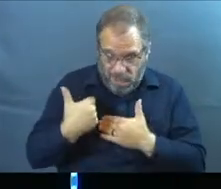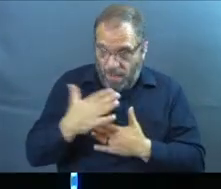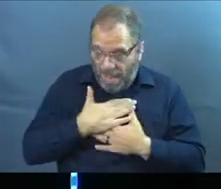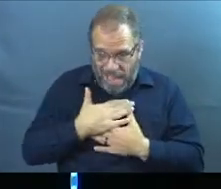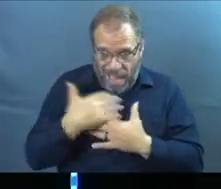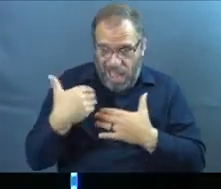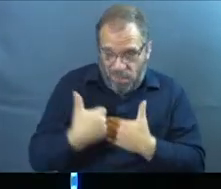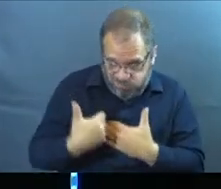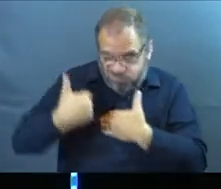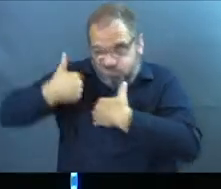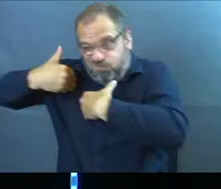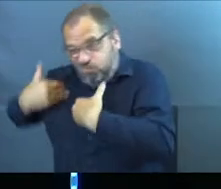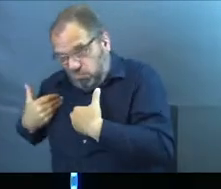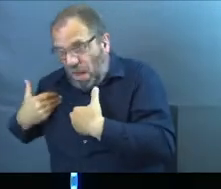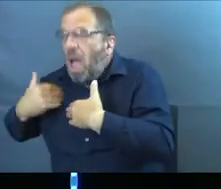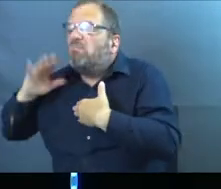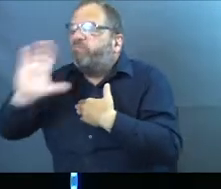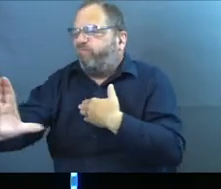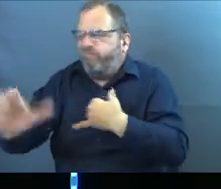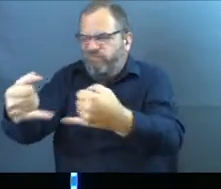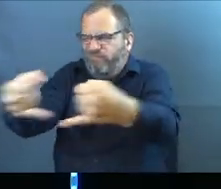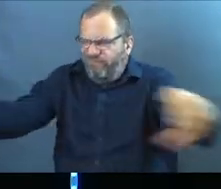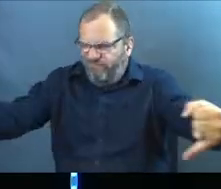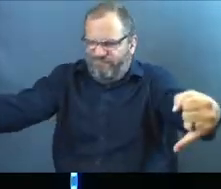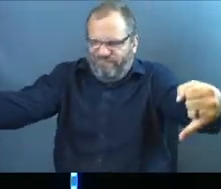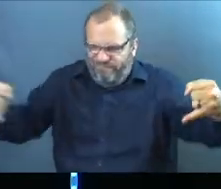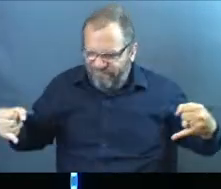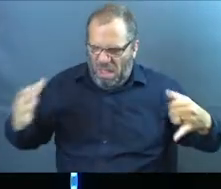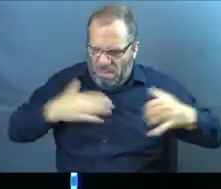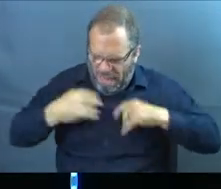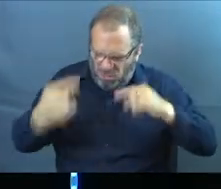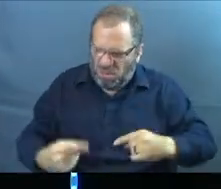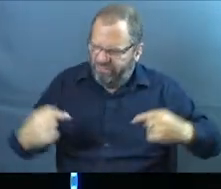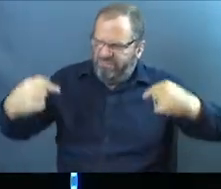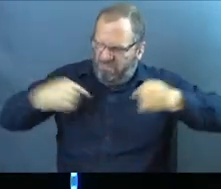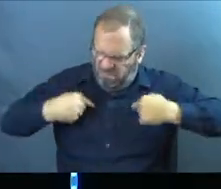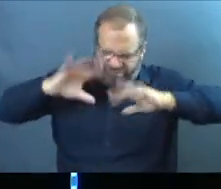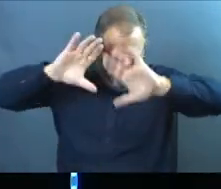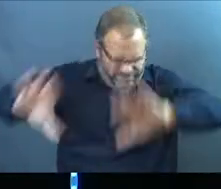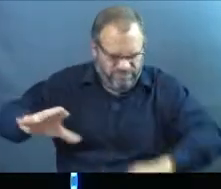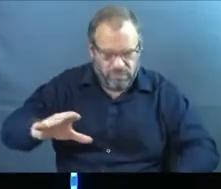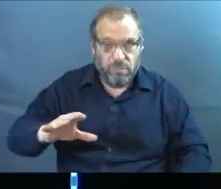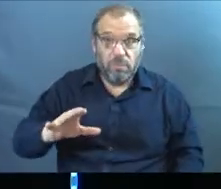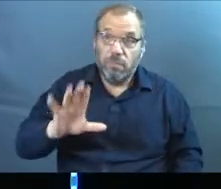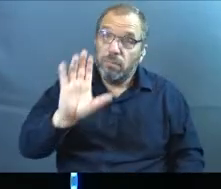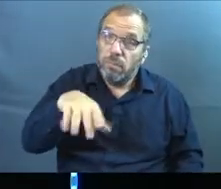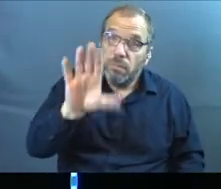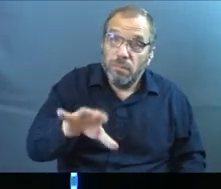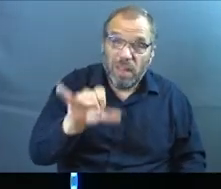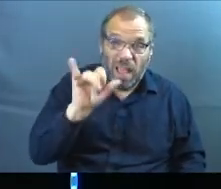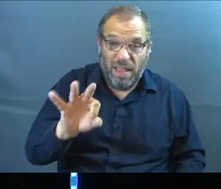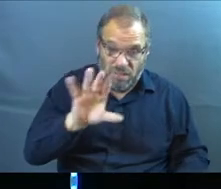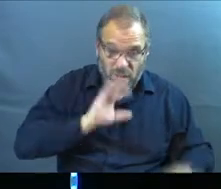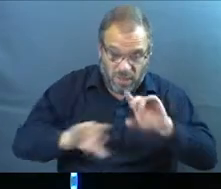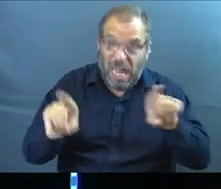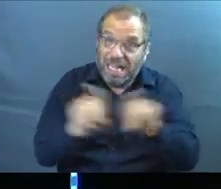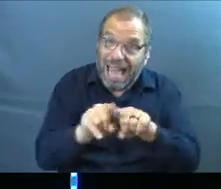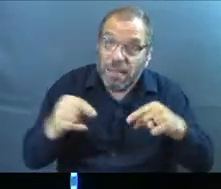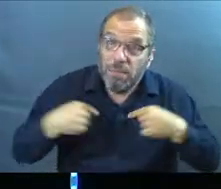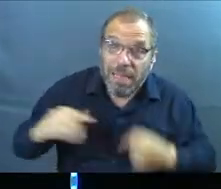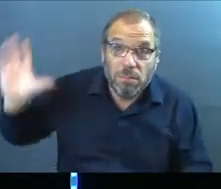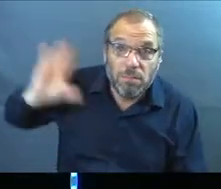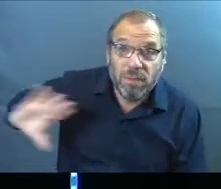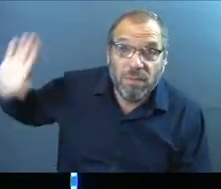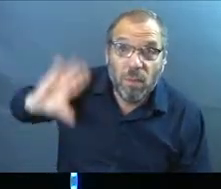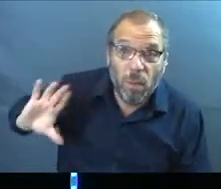The weight is all on my shoulders. I'm called to do this by myself. My struggles are mine to figure out. And honestly, if you get as frustrated as I've been in the